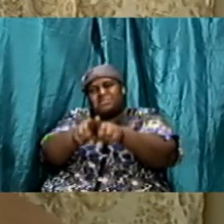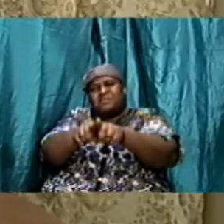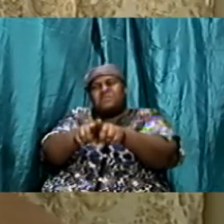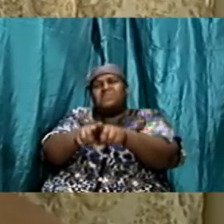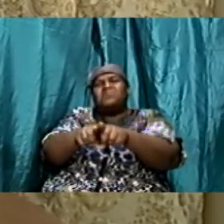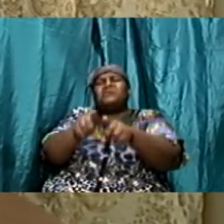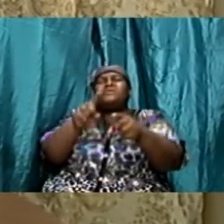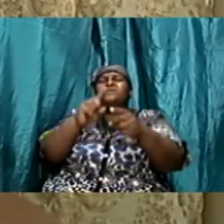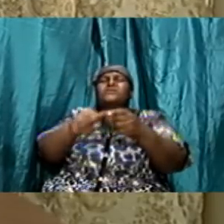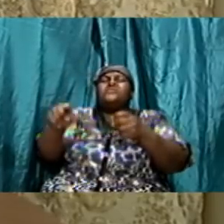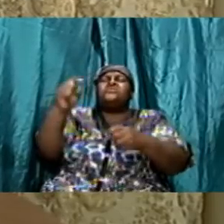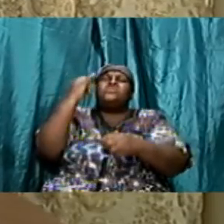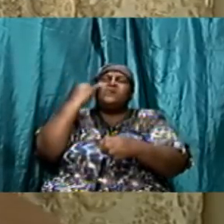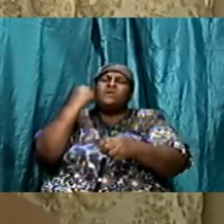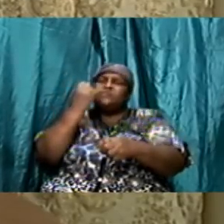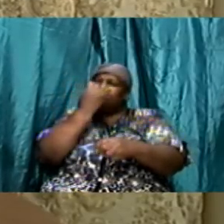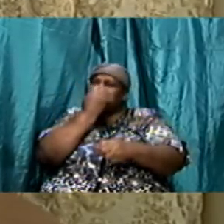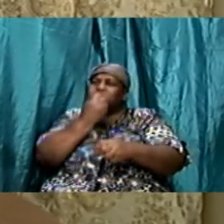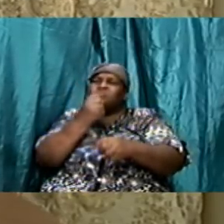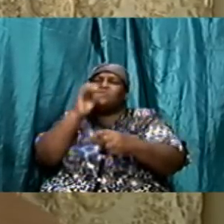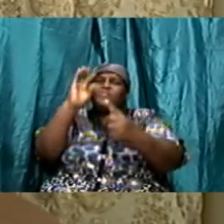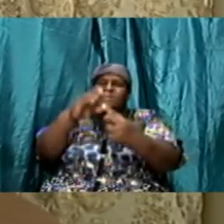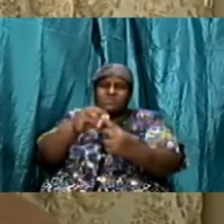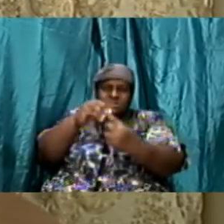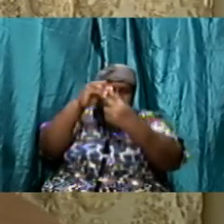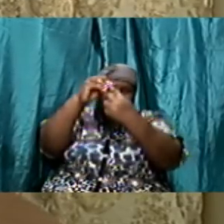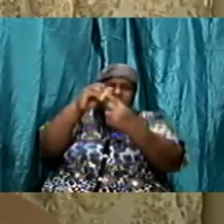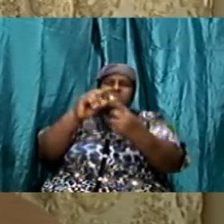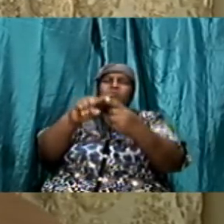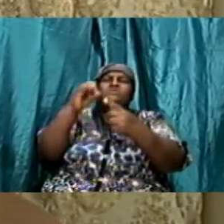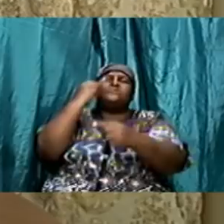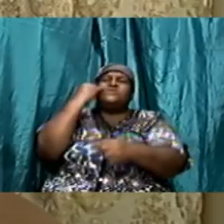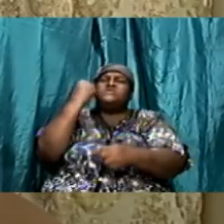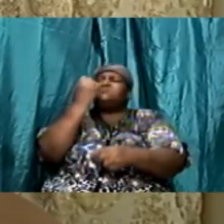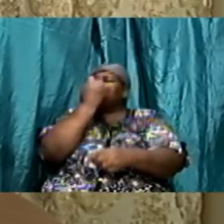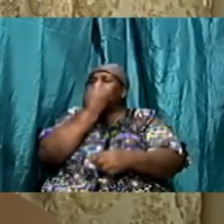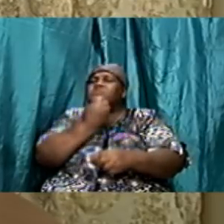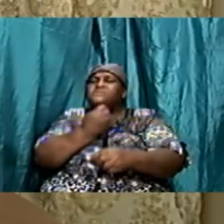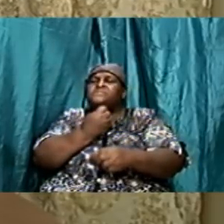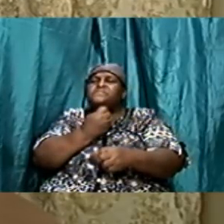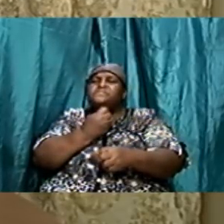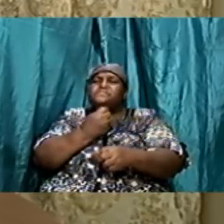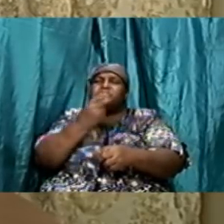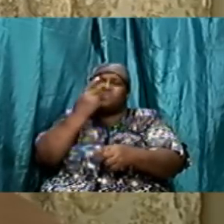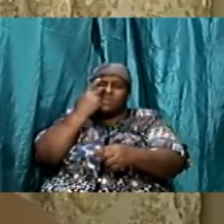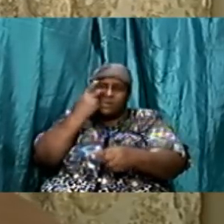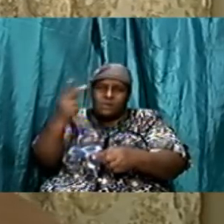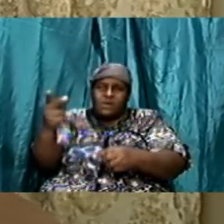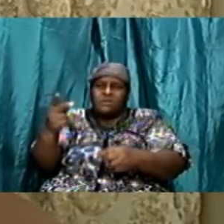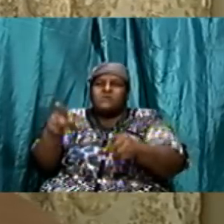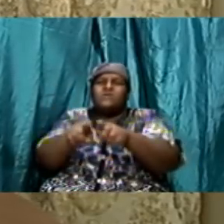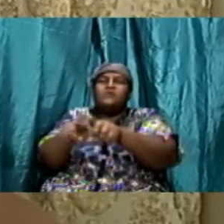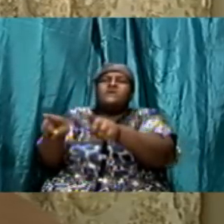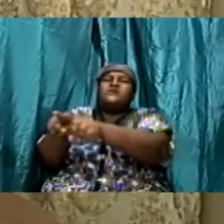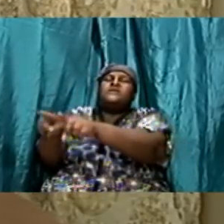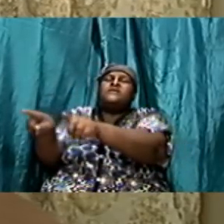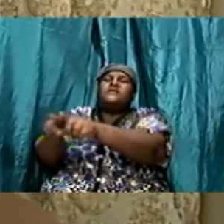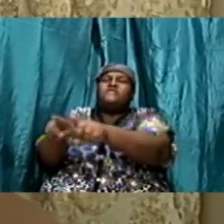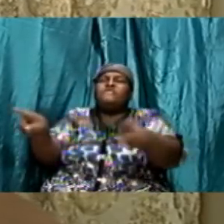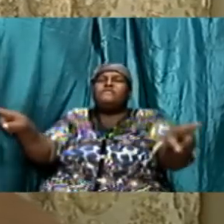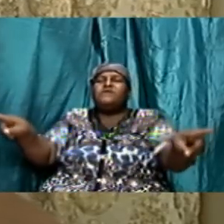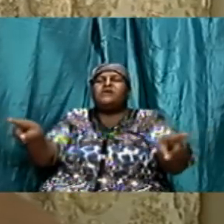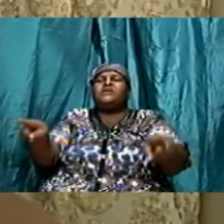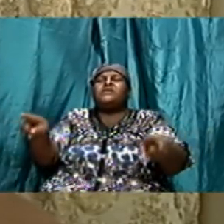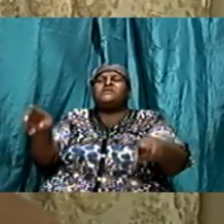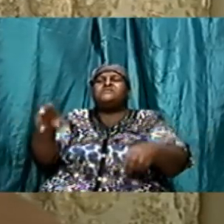sabbath it was a sign because it was special to them praise god and we look at the different type of laws we realize that there were three type of laws